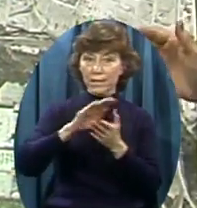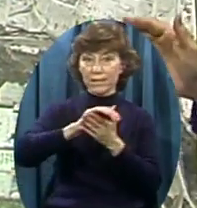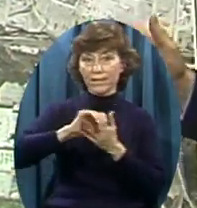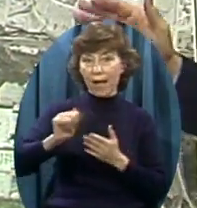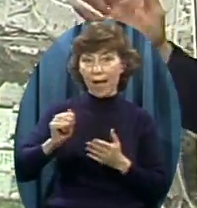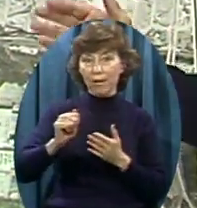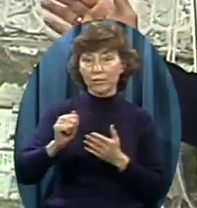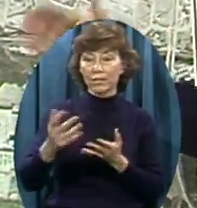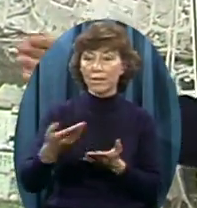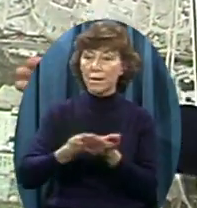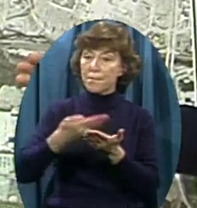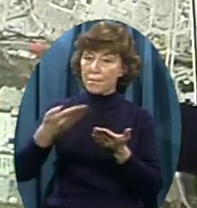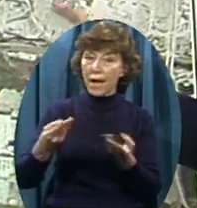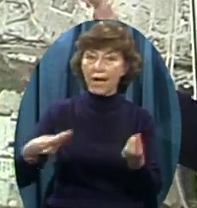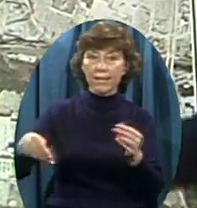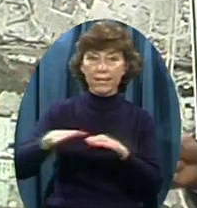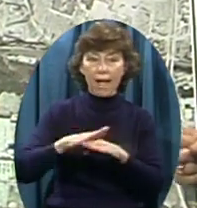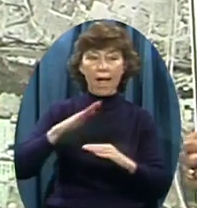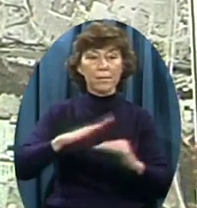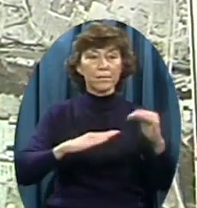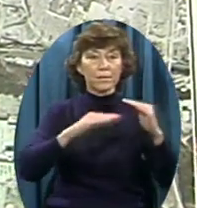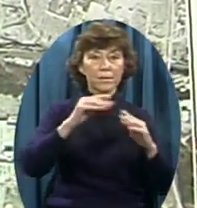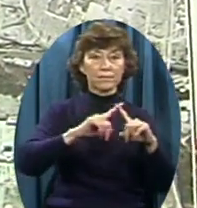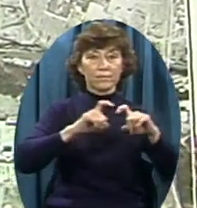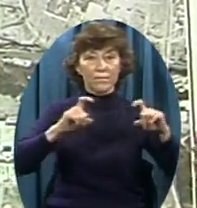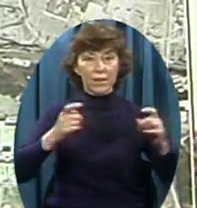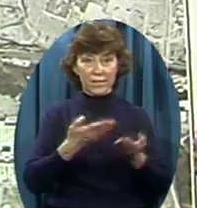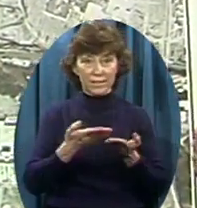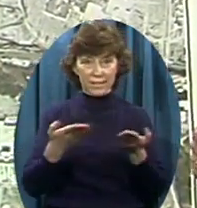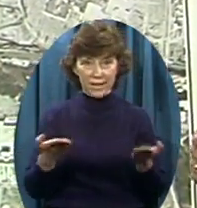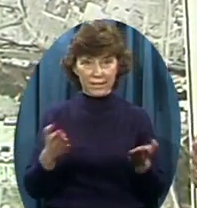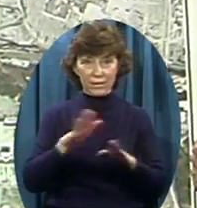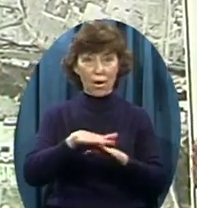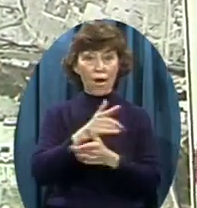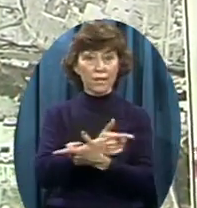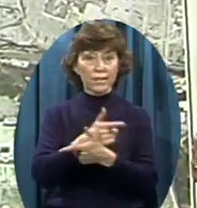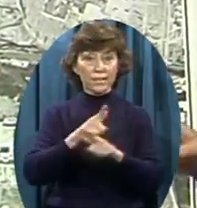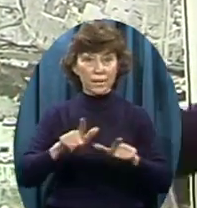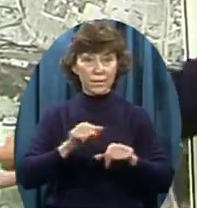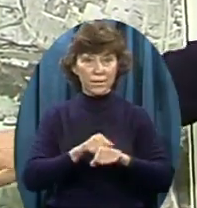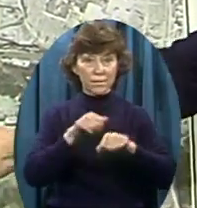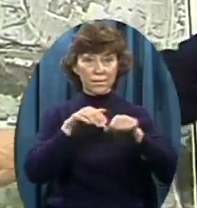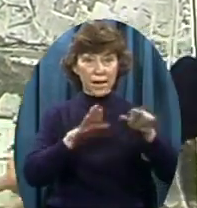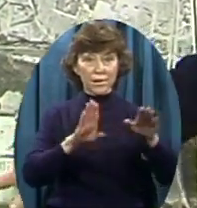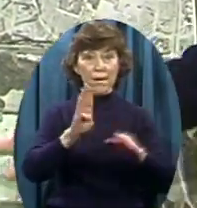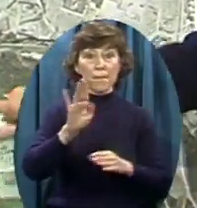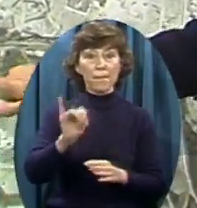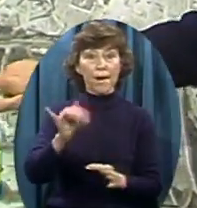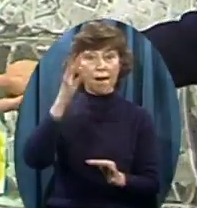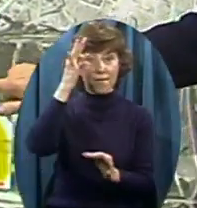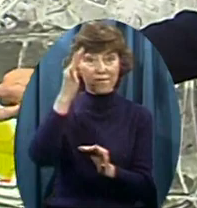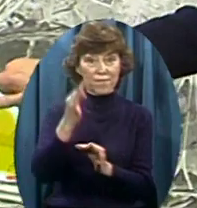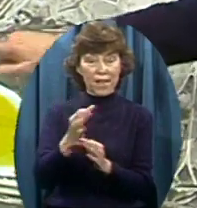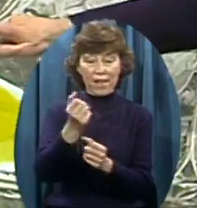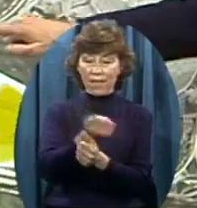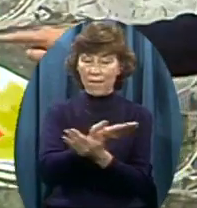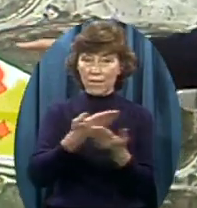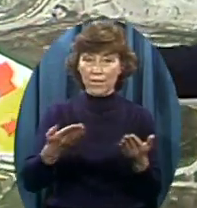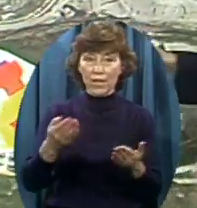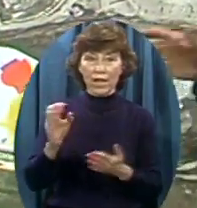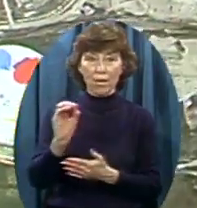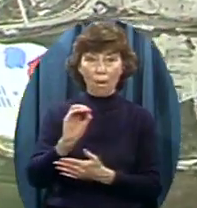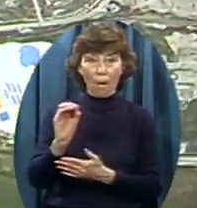Developments Improvements Buildings etc On Liberty Mountain By faith Everything in orange Is proposed